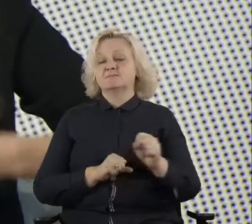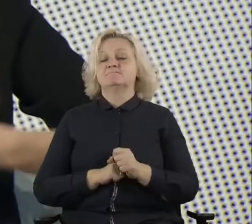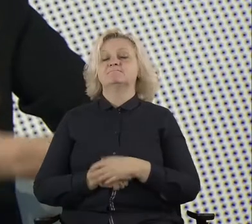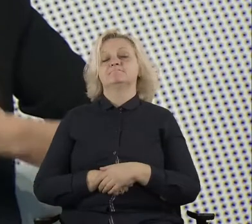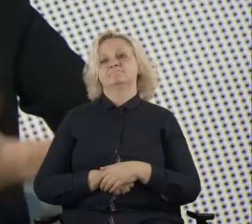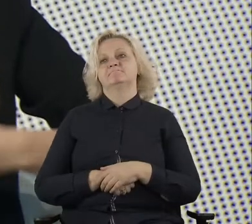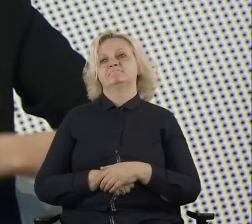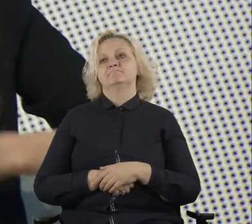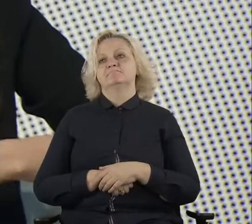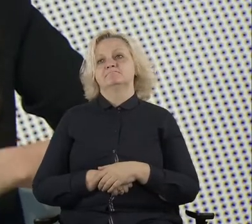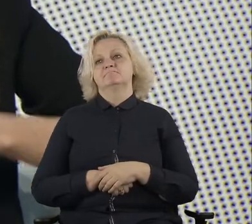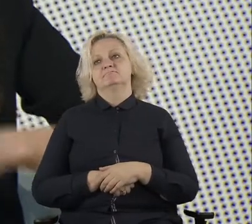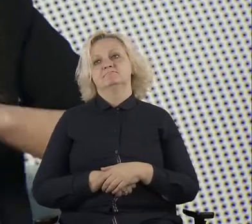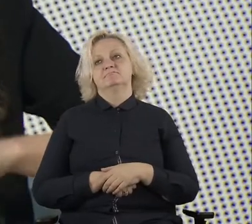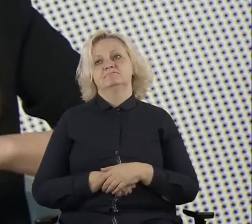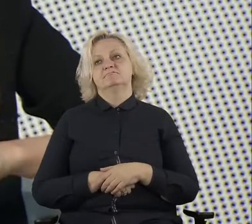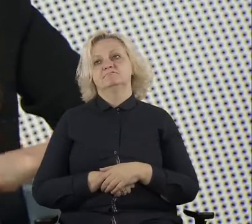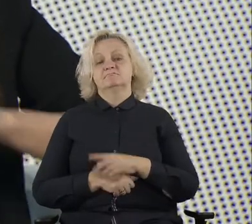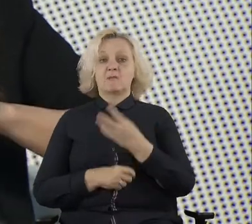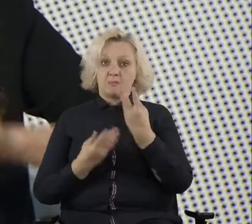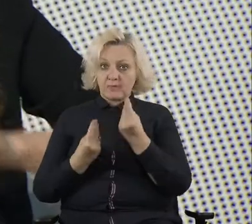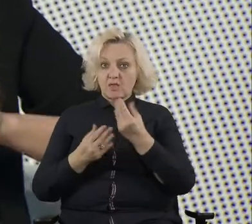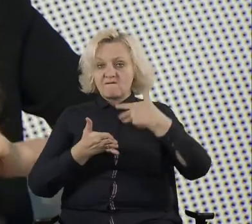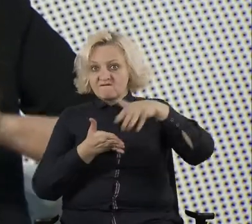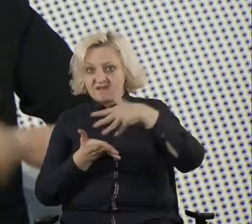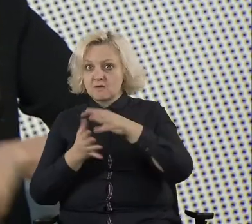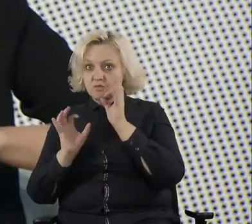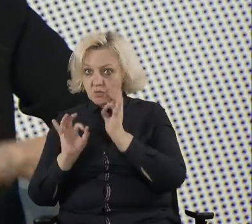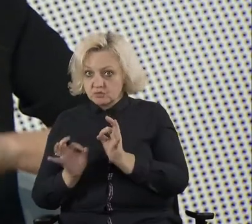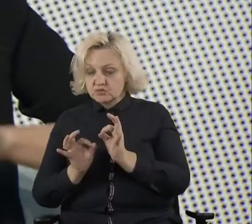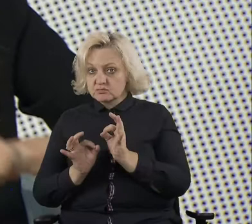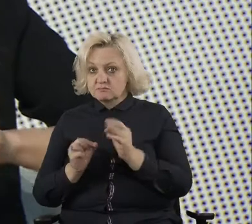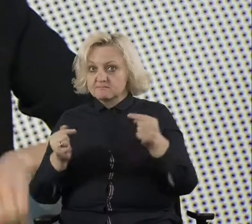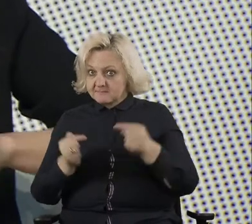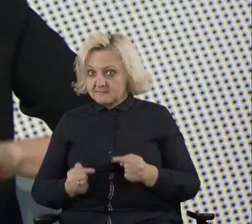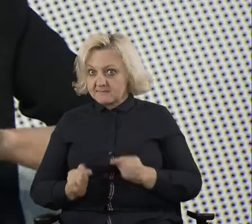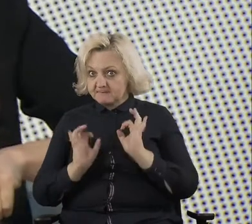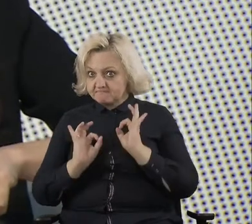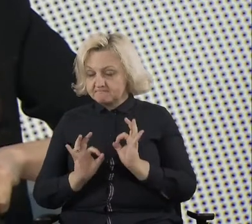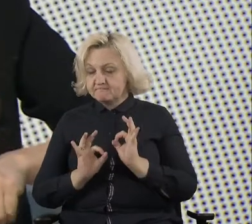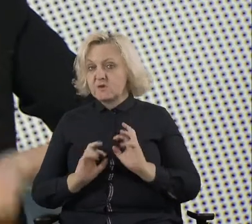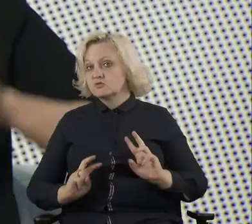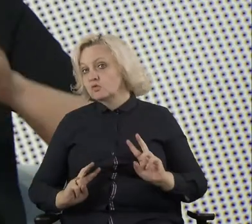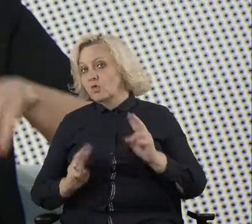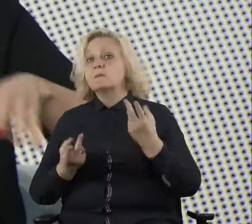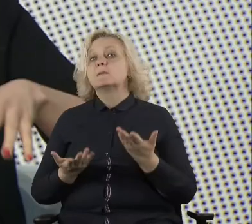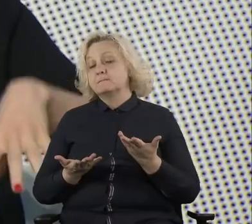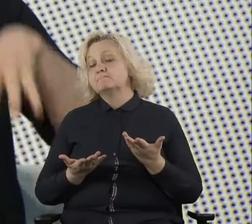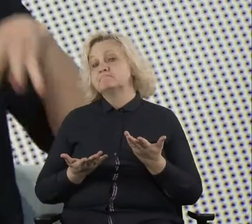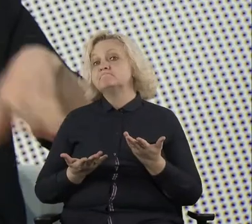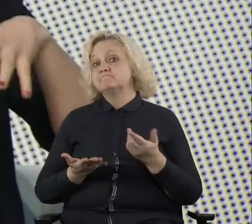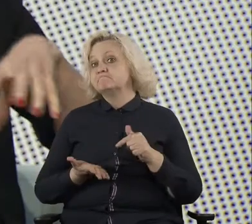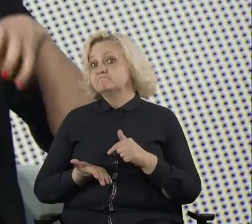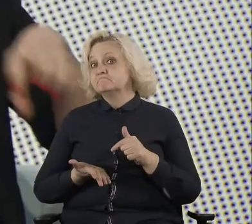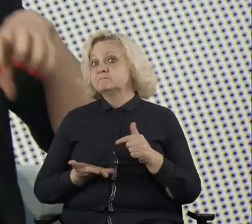used, they are using procedures. What we did, we have written the procedures with the public procurement office. And now